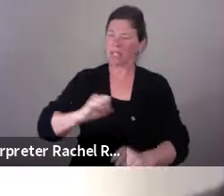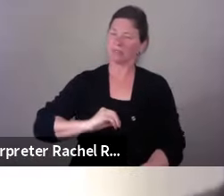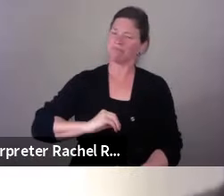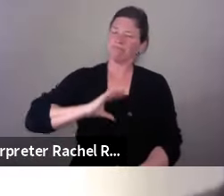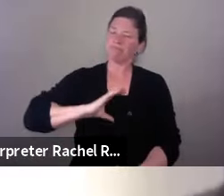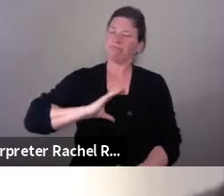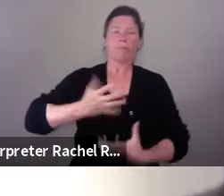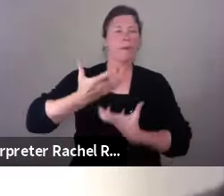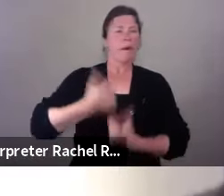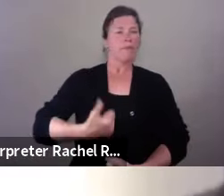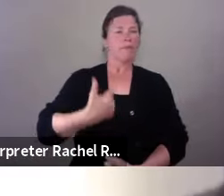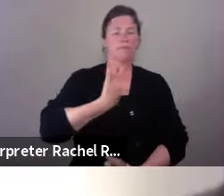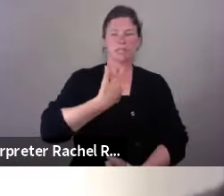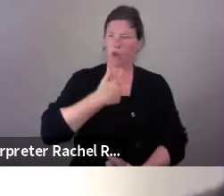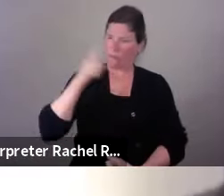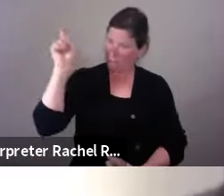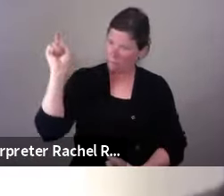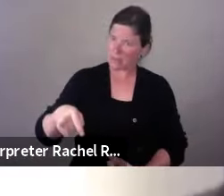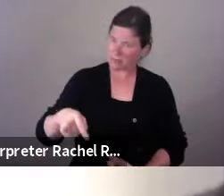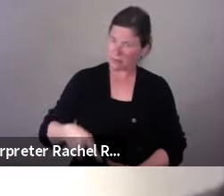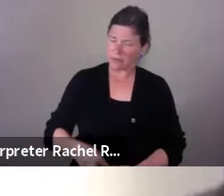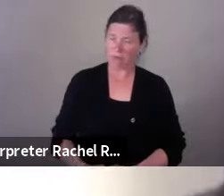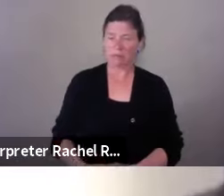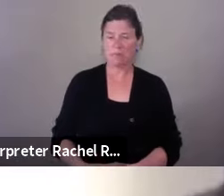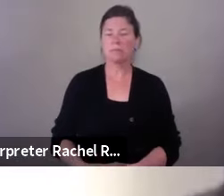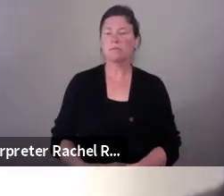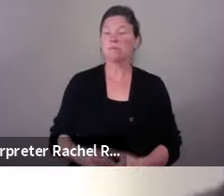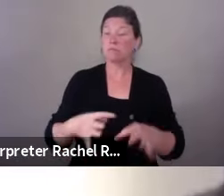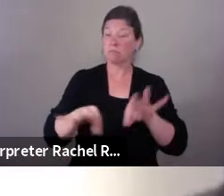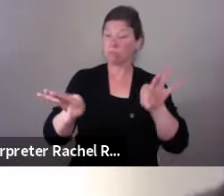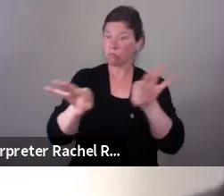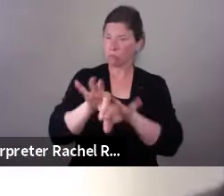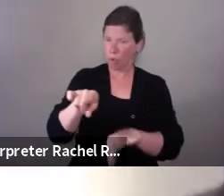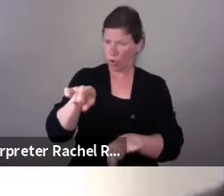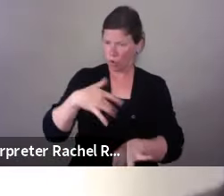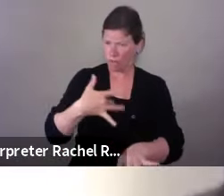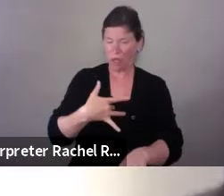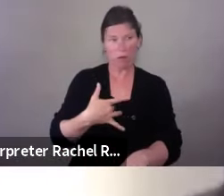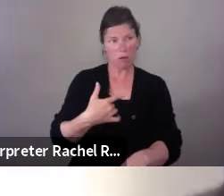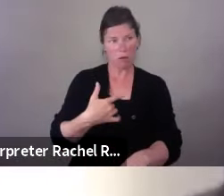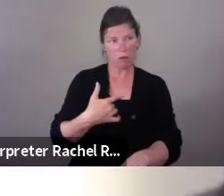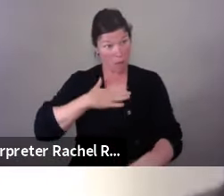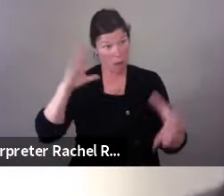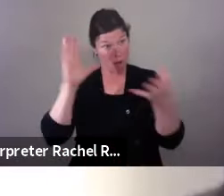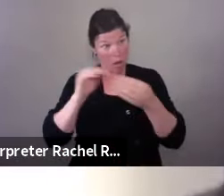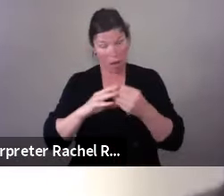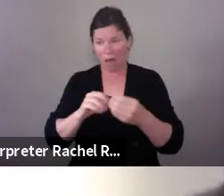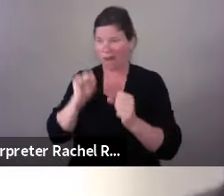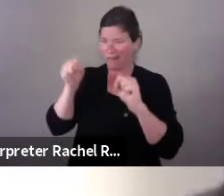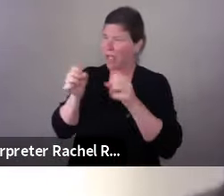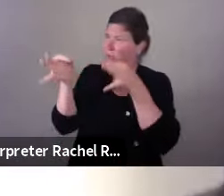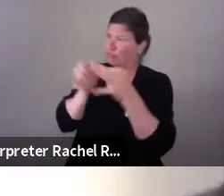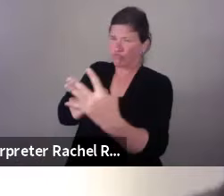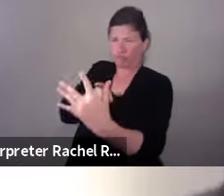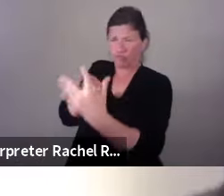You really have to feel confident that you can get your point across any time you talk to